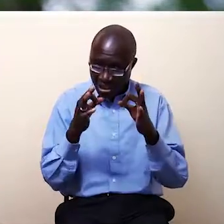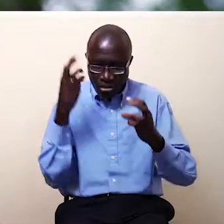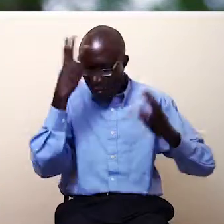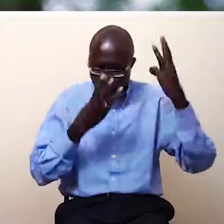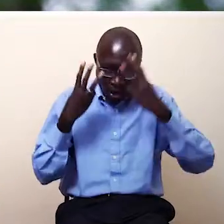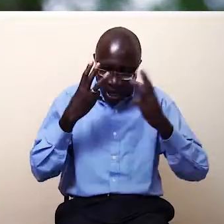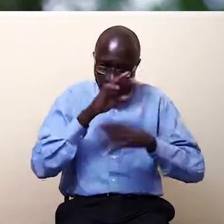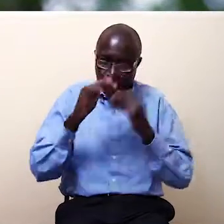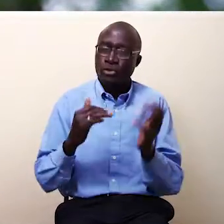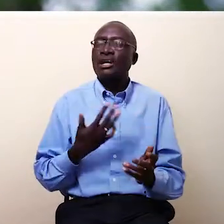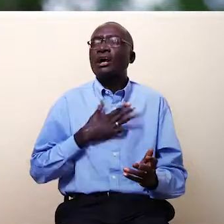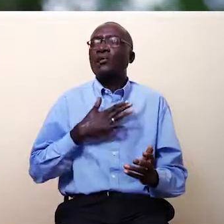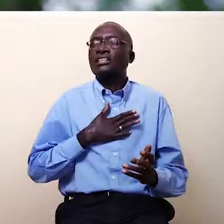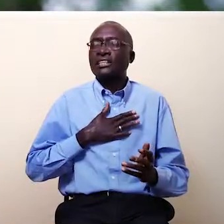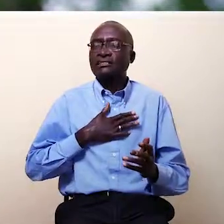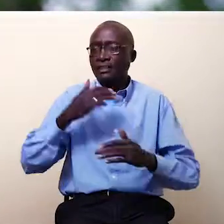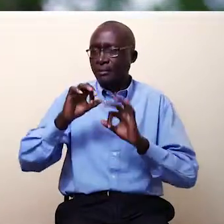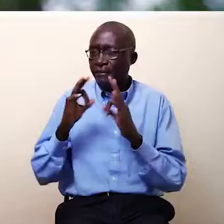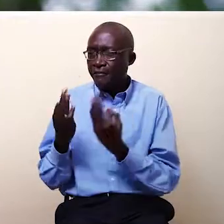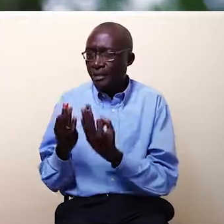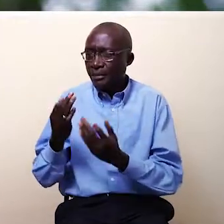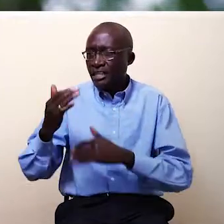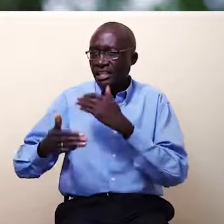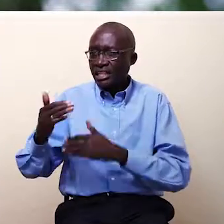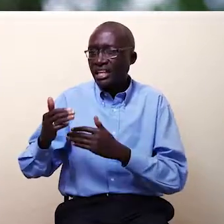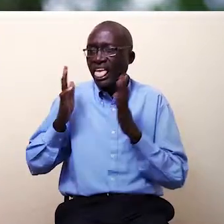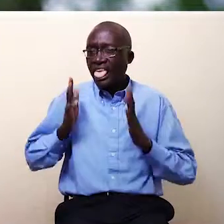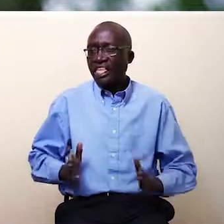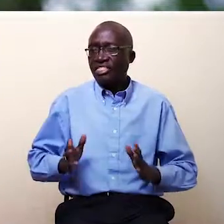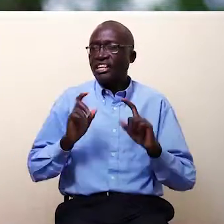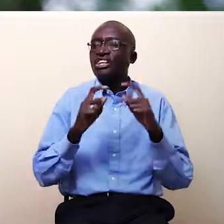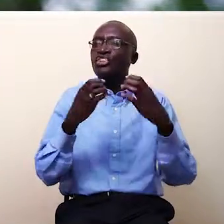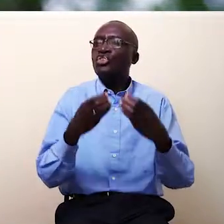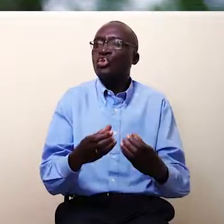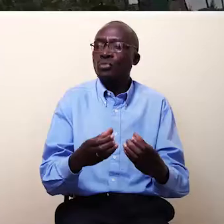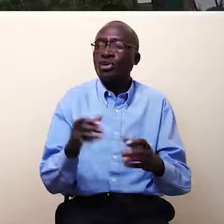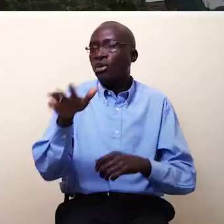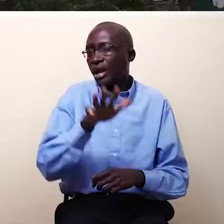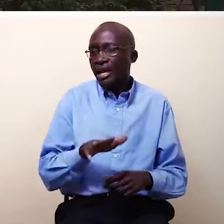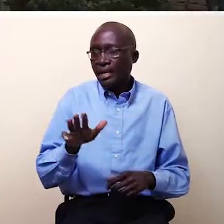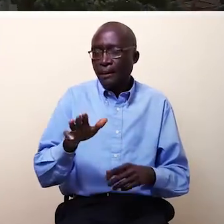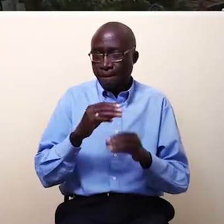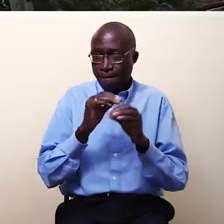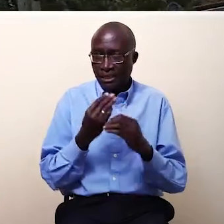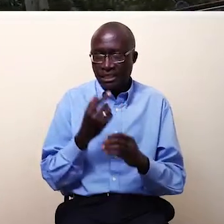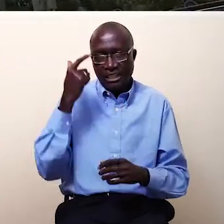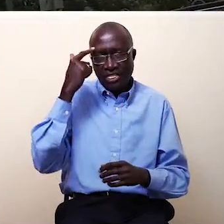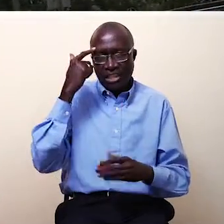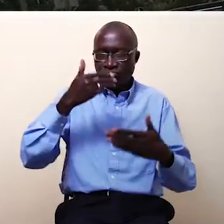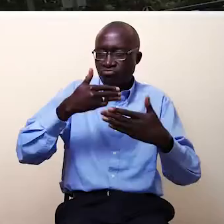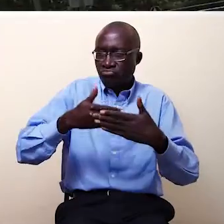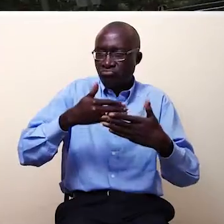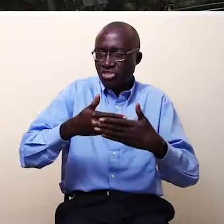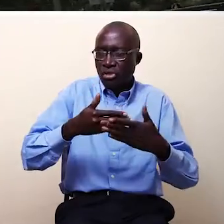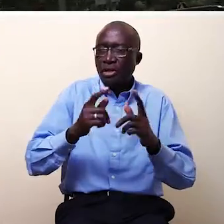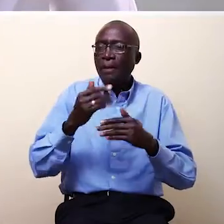about ourselves, our immediate family, our ethnic group, or even our region, it makes us think in the short term. If we